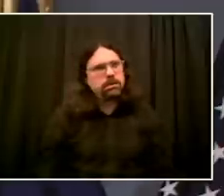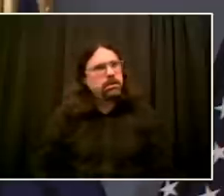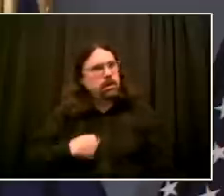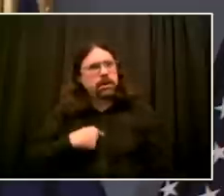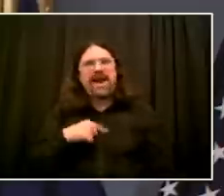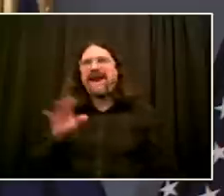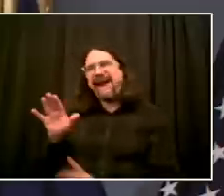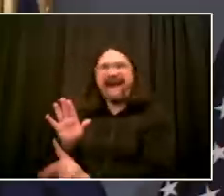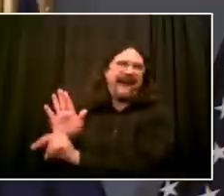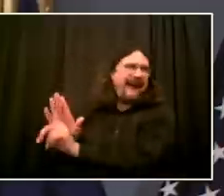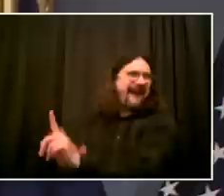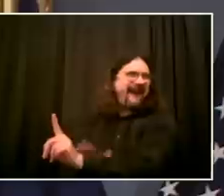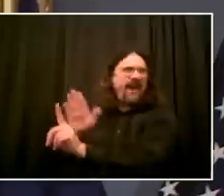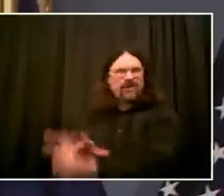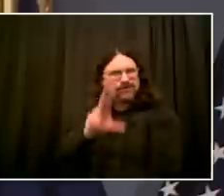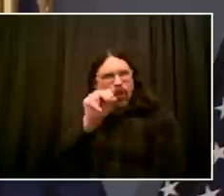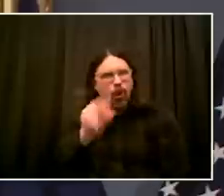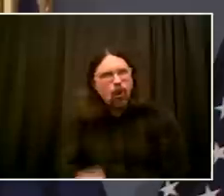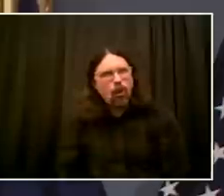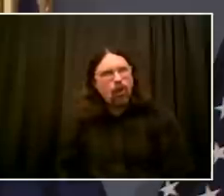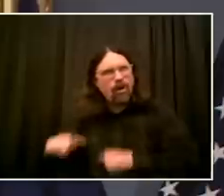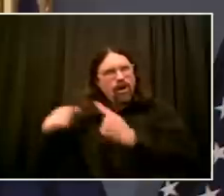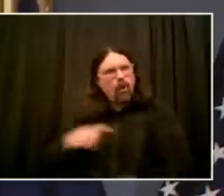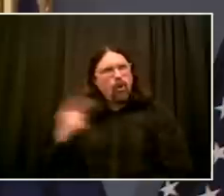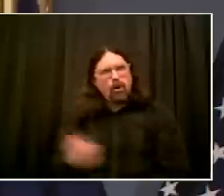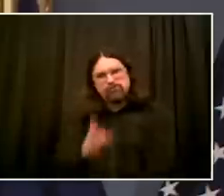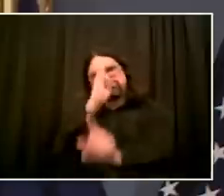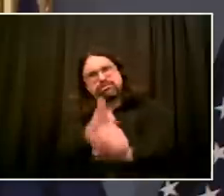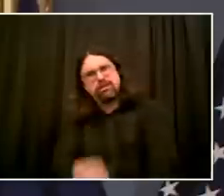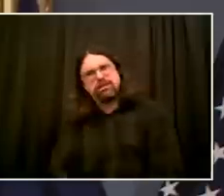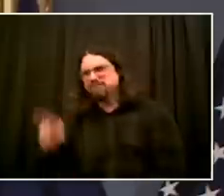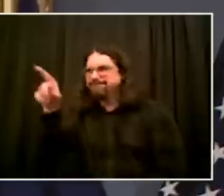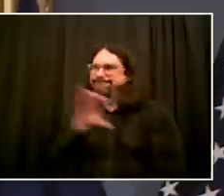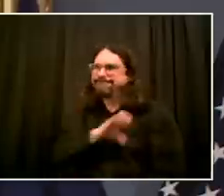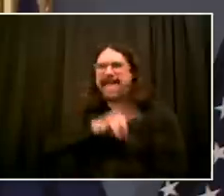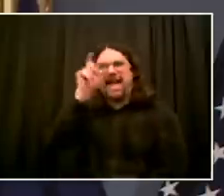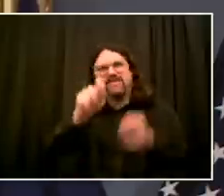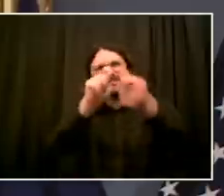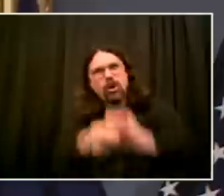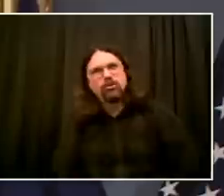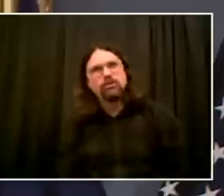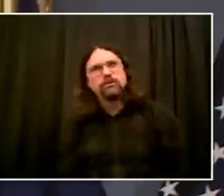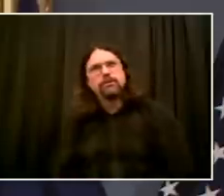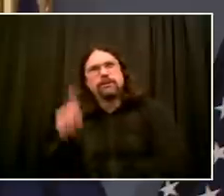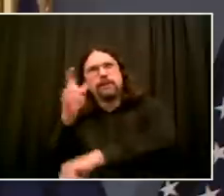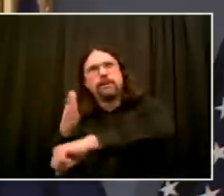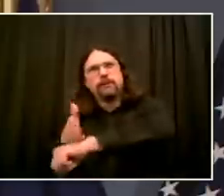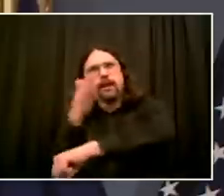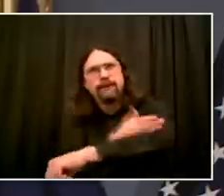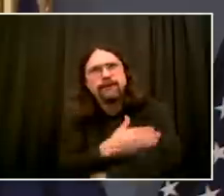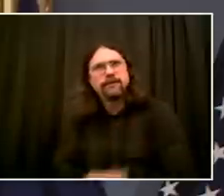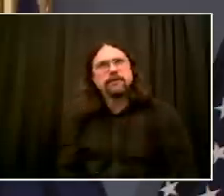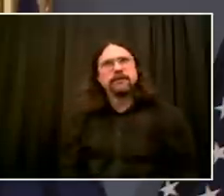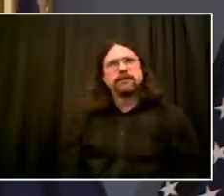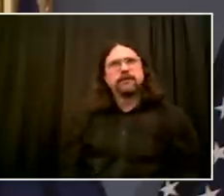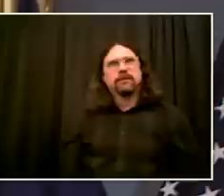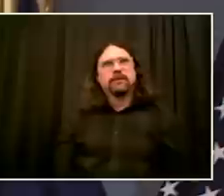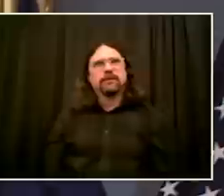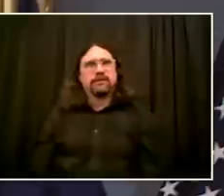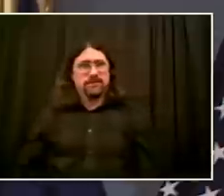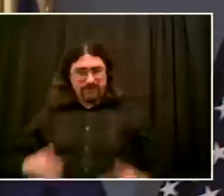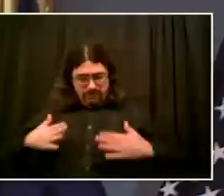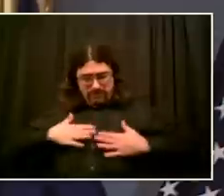reforming and changing the NYPD. We always have. We always will. We've got a lot more to do in the next year and a half, and we will do it. I am